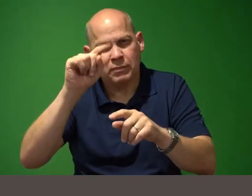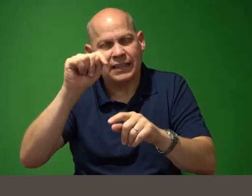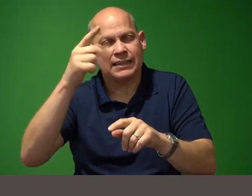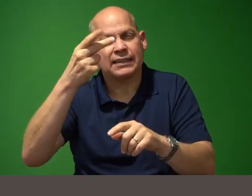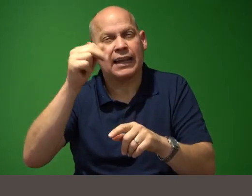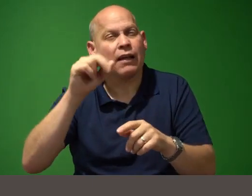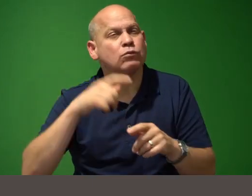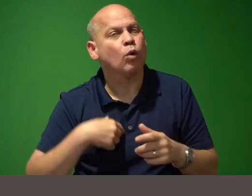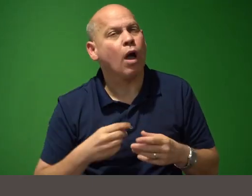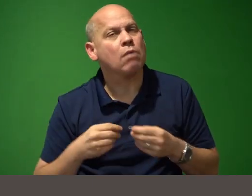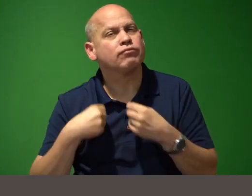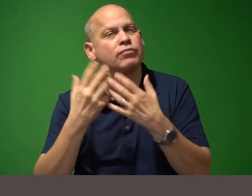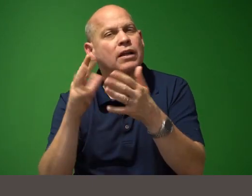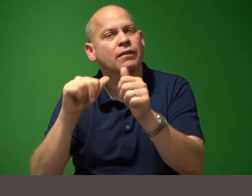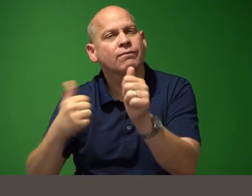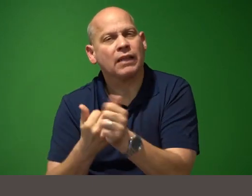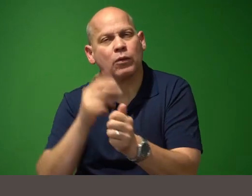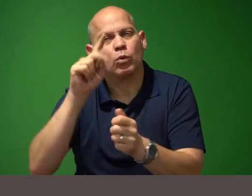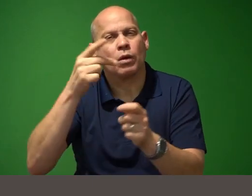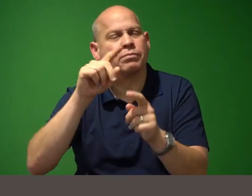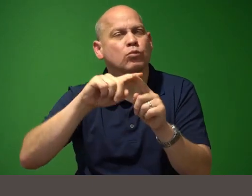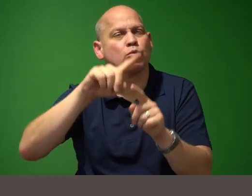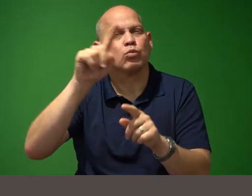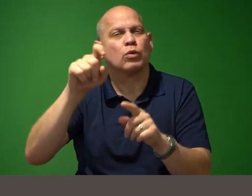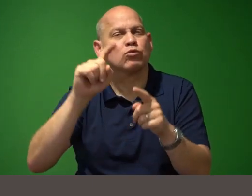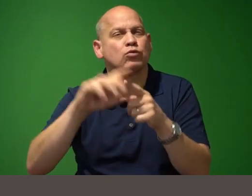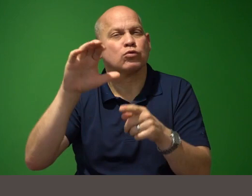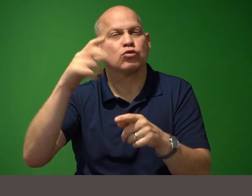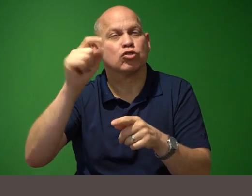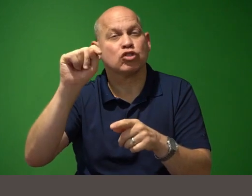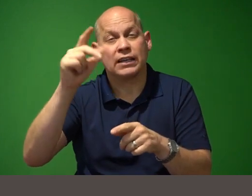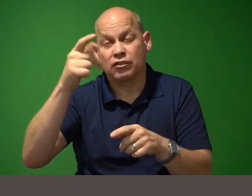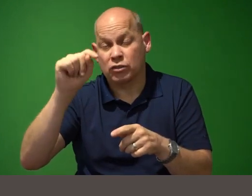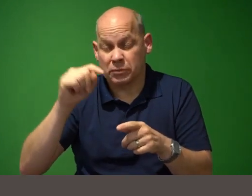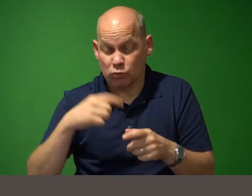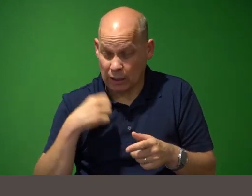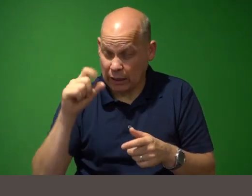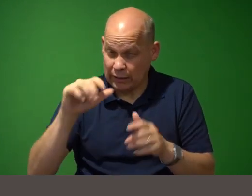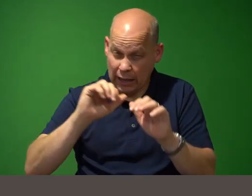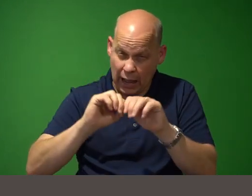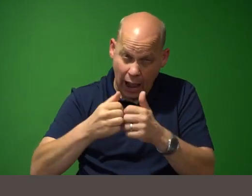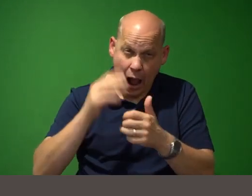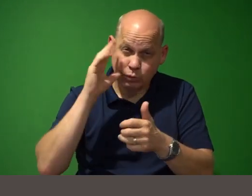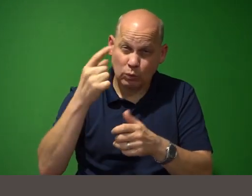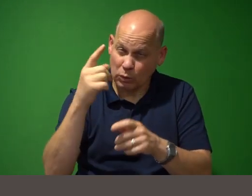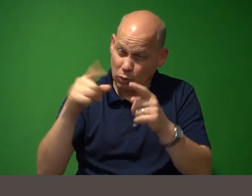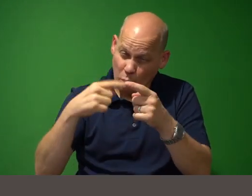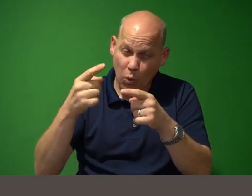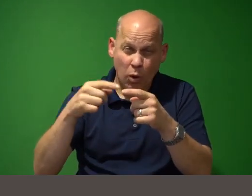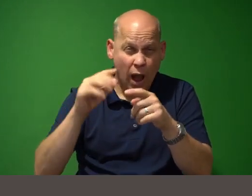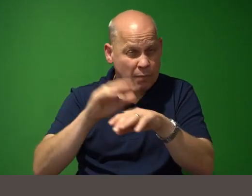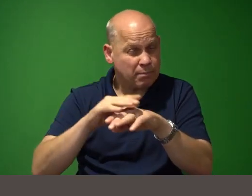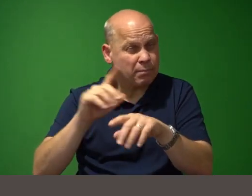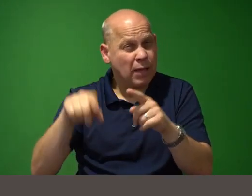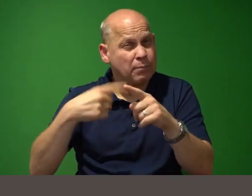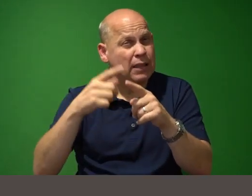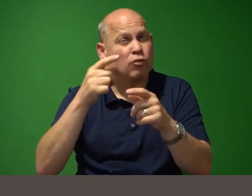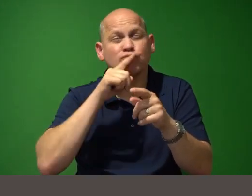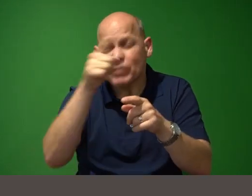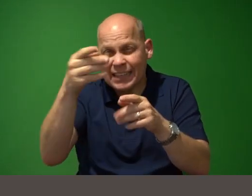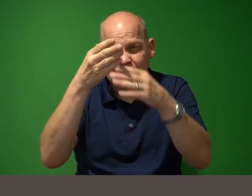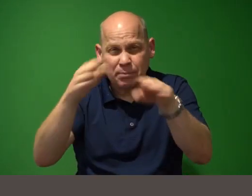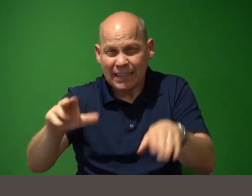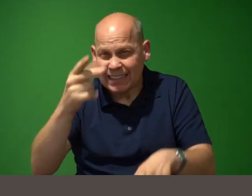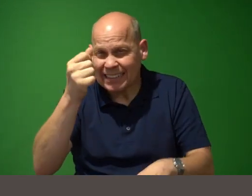how would one go about really splitting a hair chat gpt and you gotta admire the